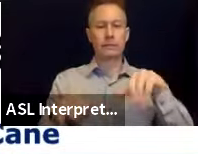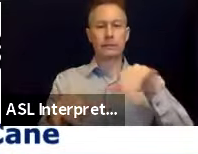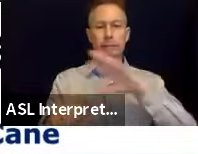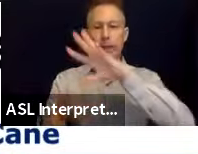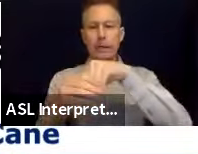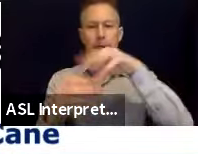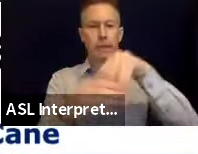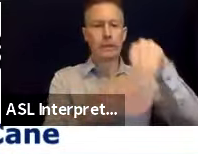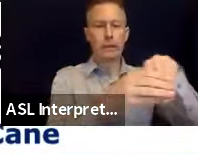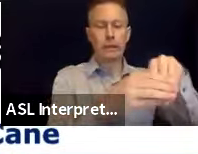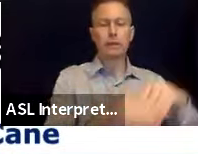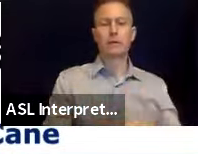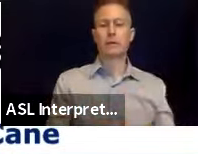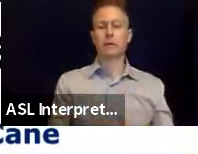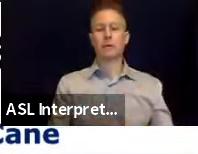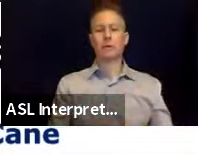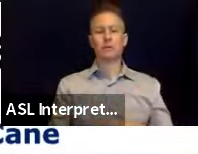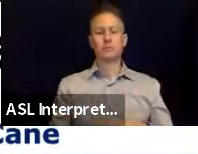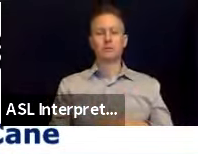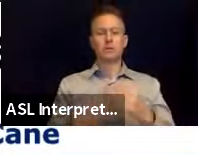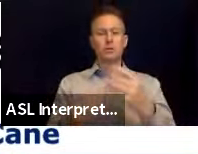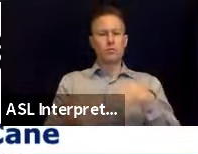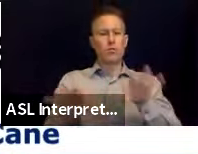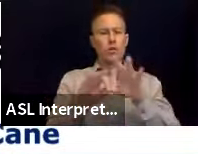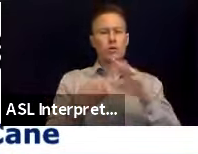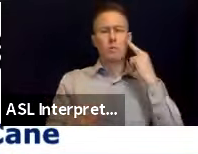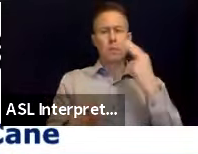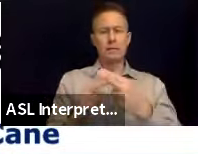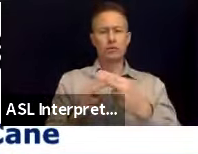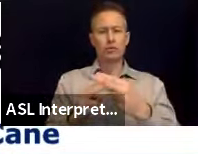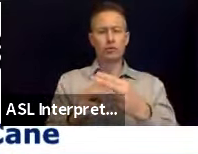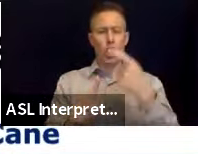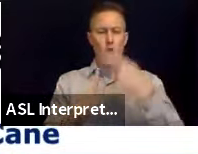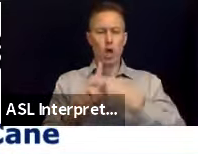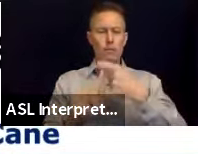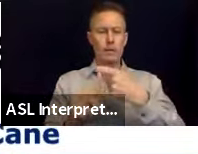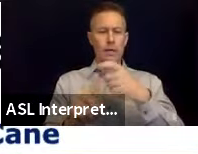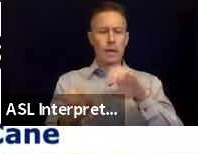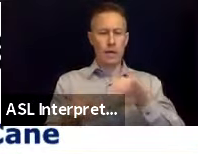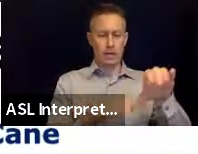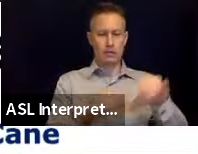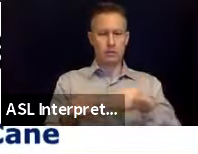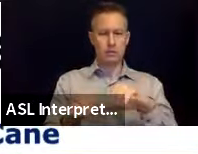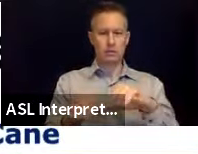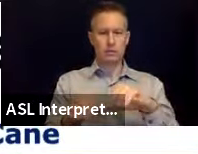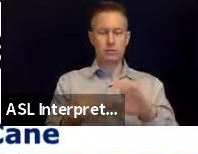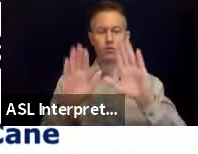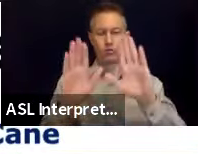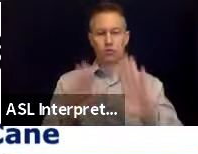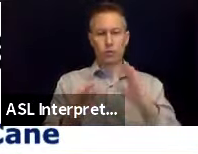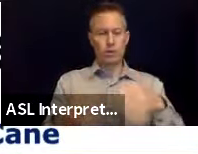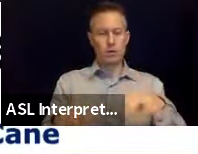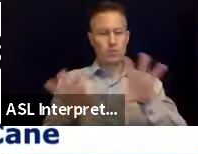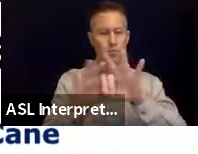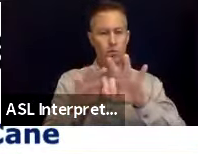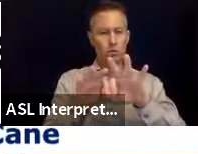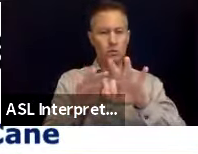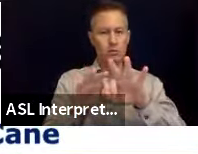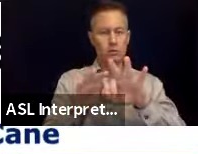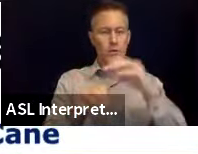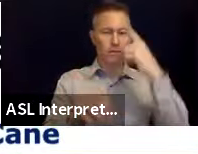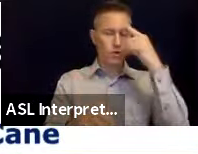here is the whole notion of automated actions. And it's really great and it's very important and critical for people to get alerts